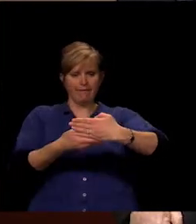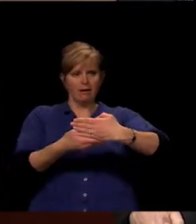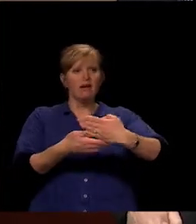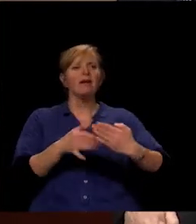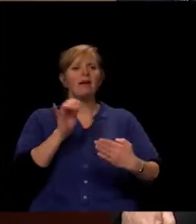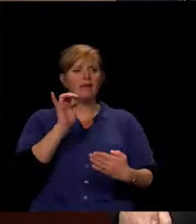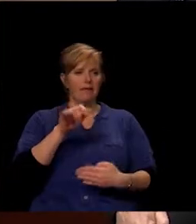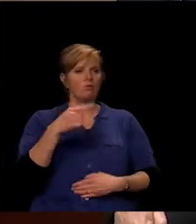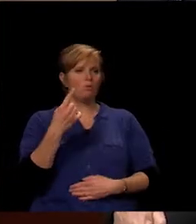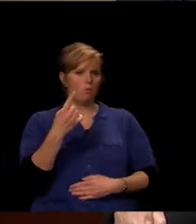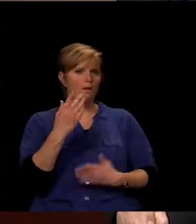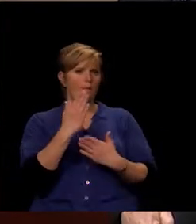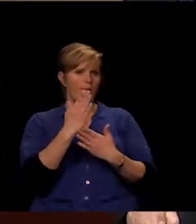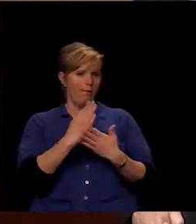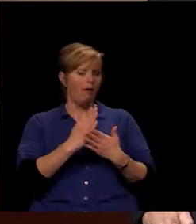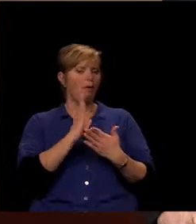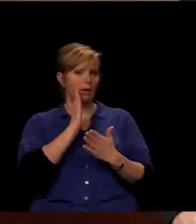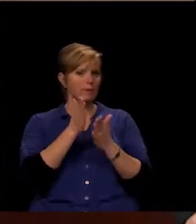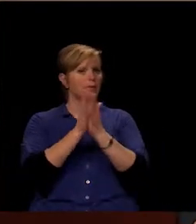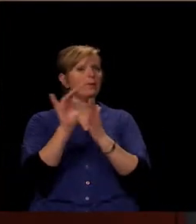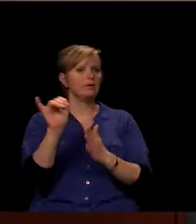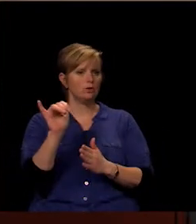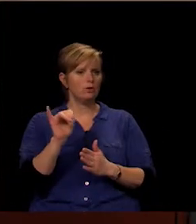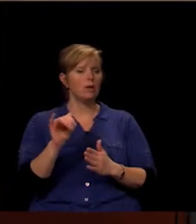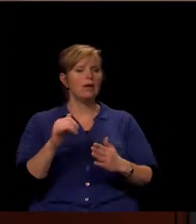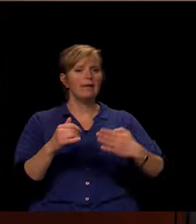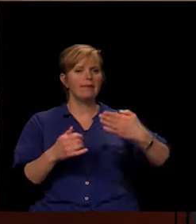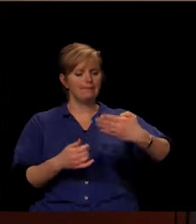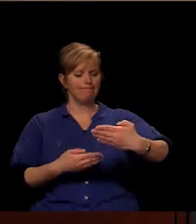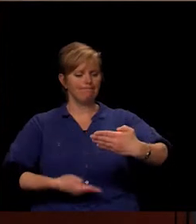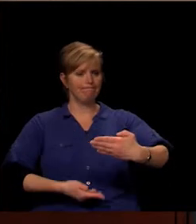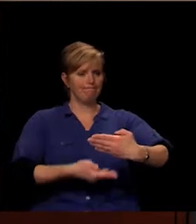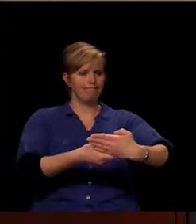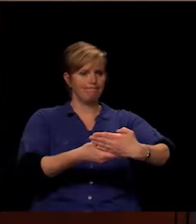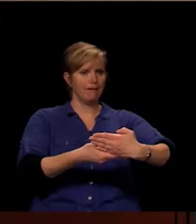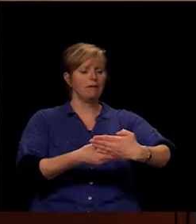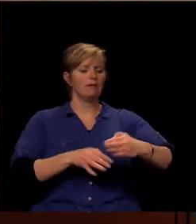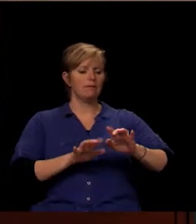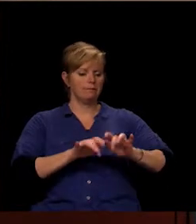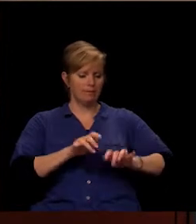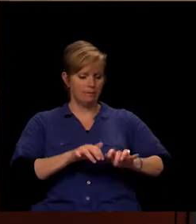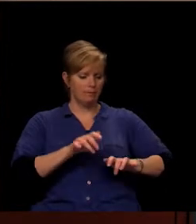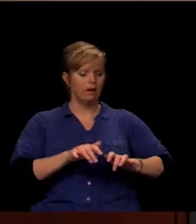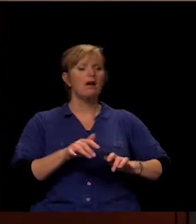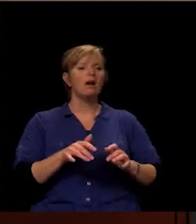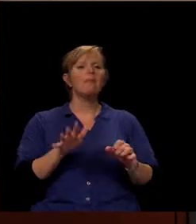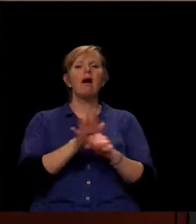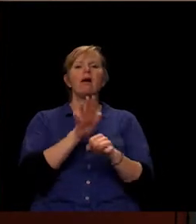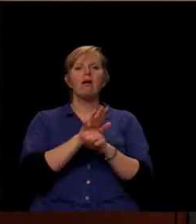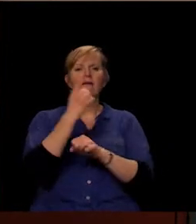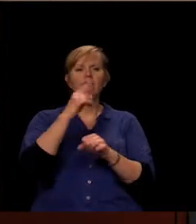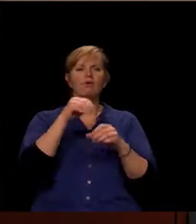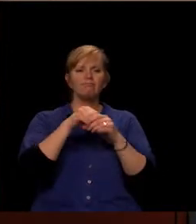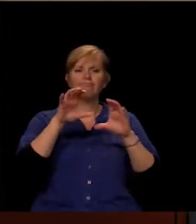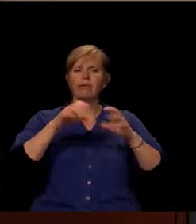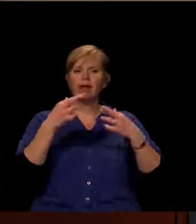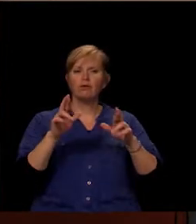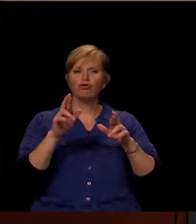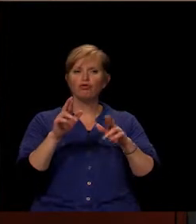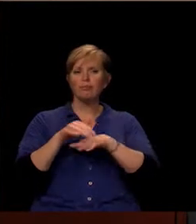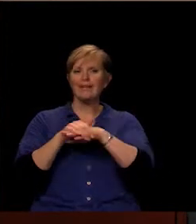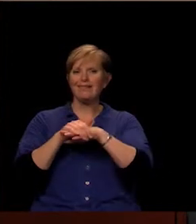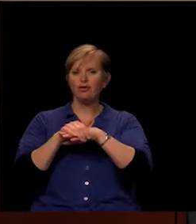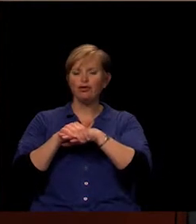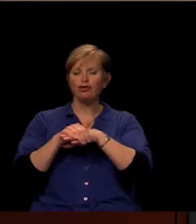will be requesting. Those keyboards would be a classroom set in all of our English language arts classrooms so